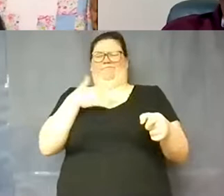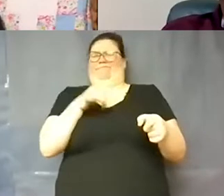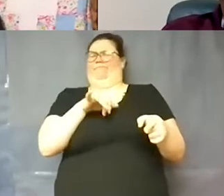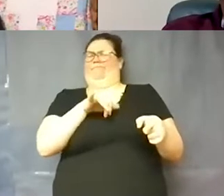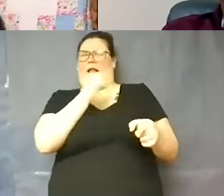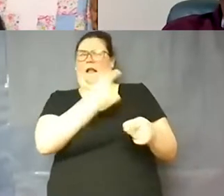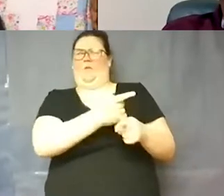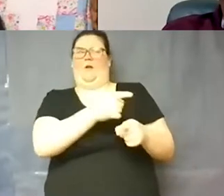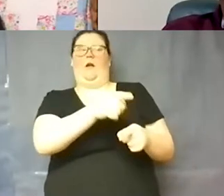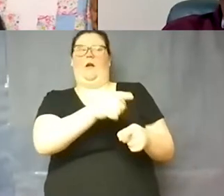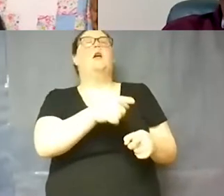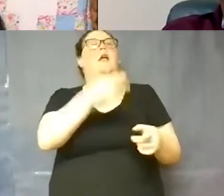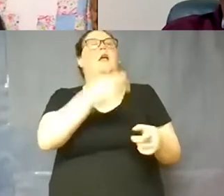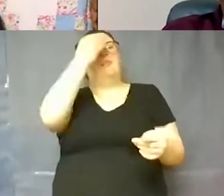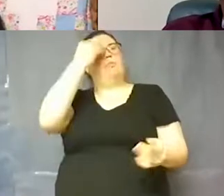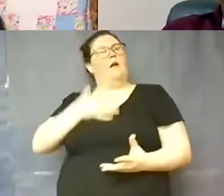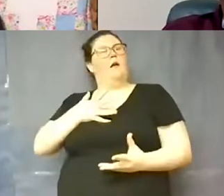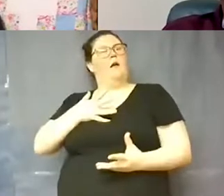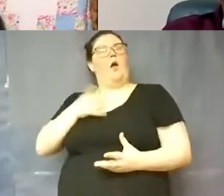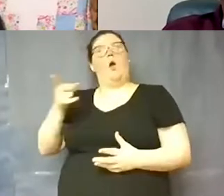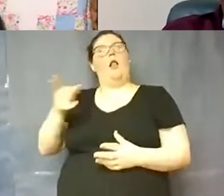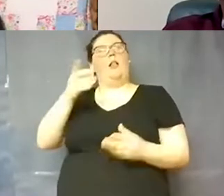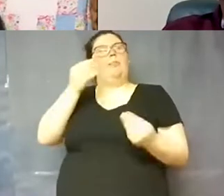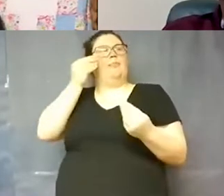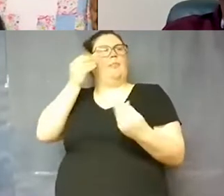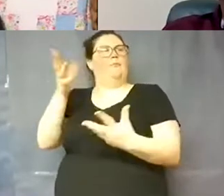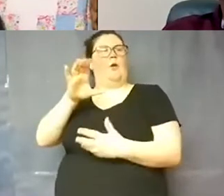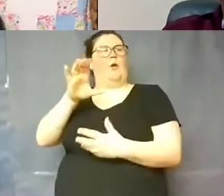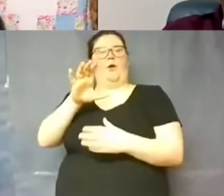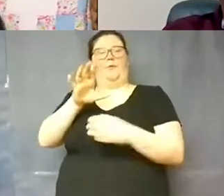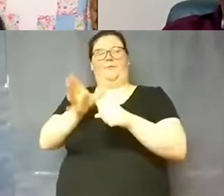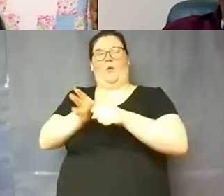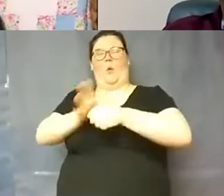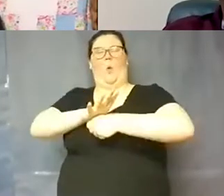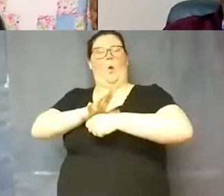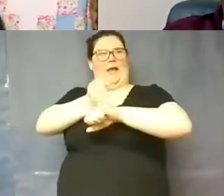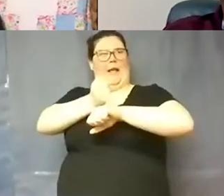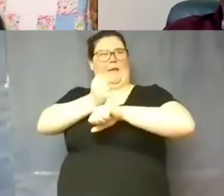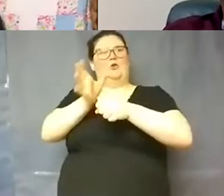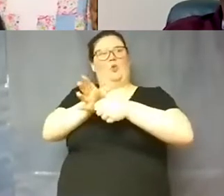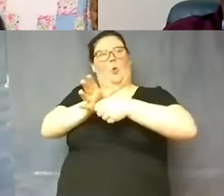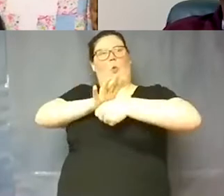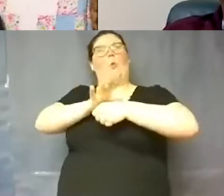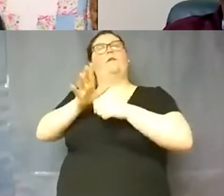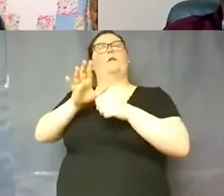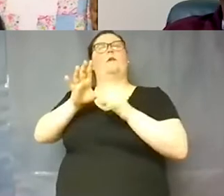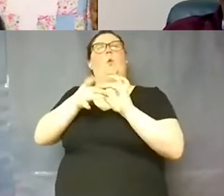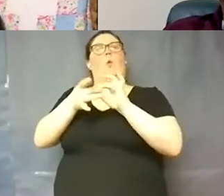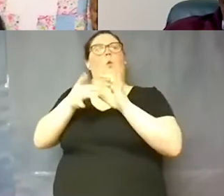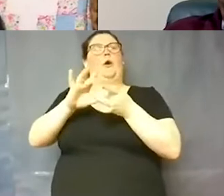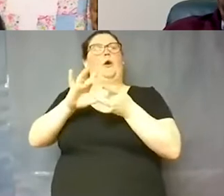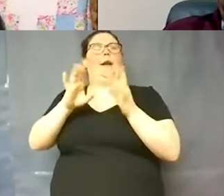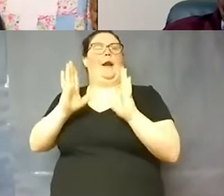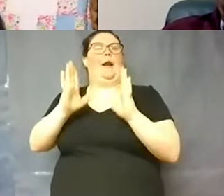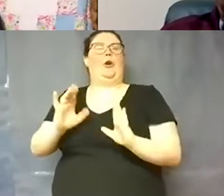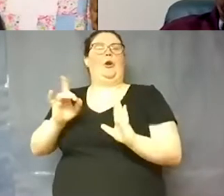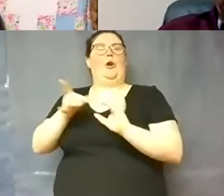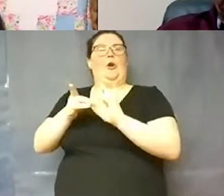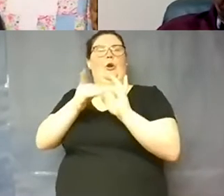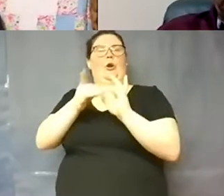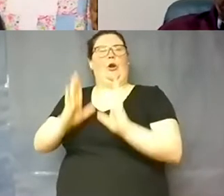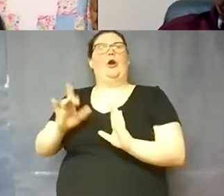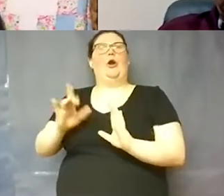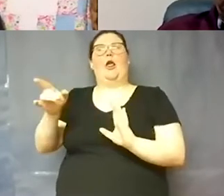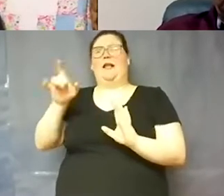And let your COVID coordinator know. The campus COVID coordinator works really hard to make sure these rules are in place in their campus.